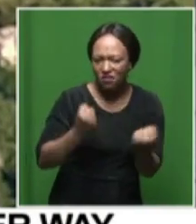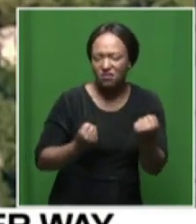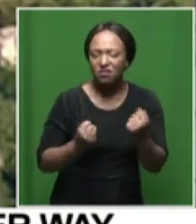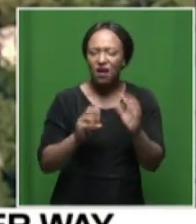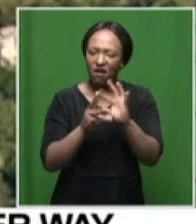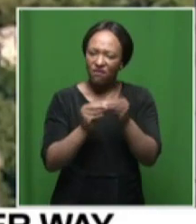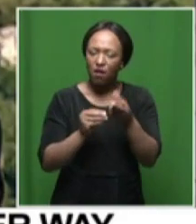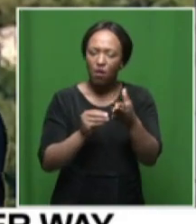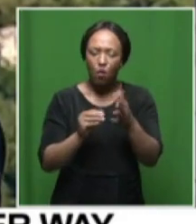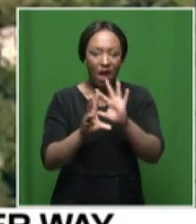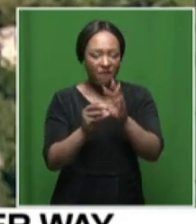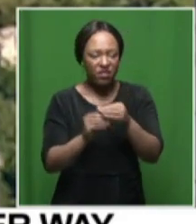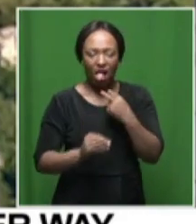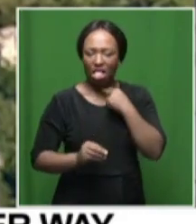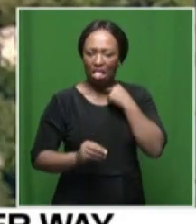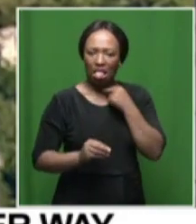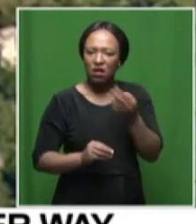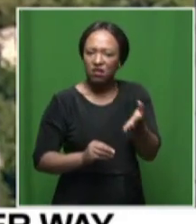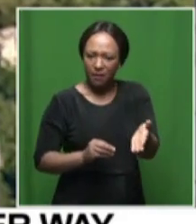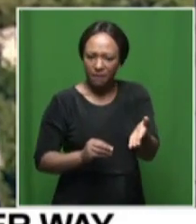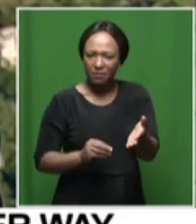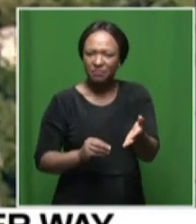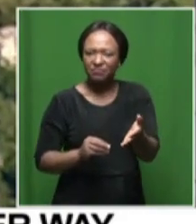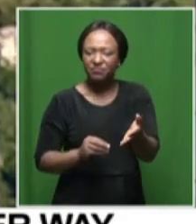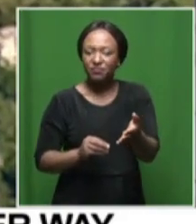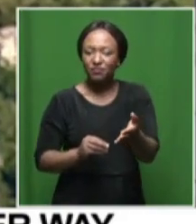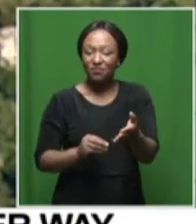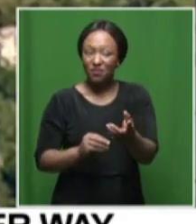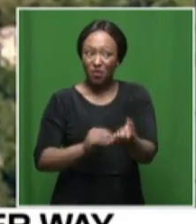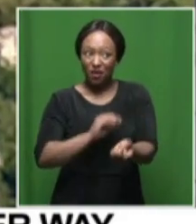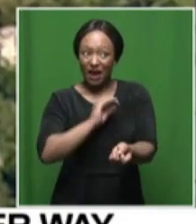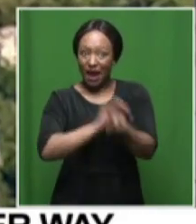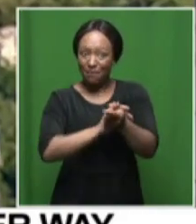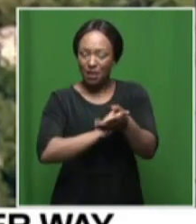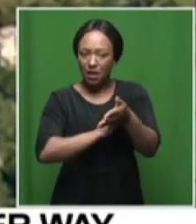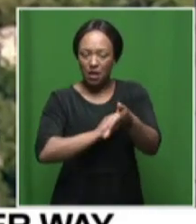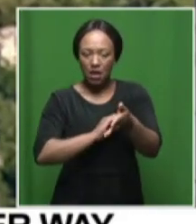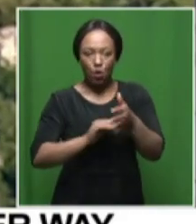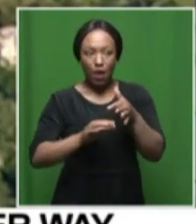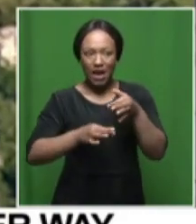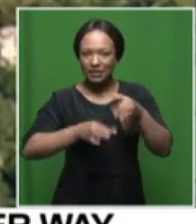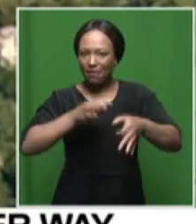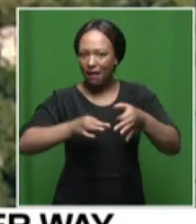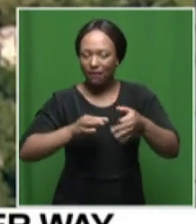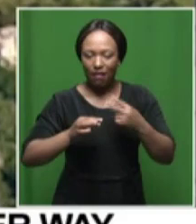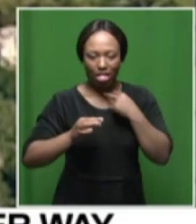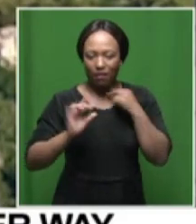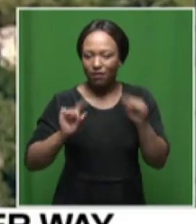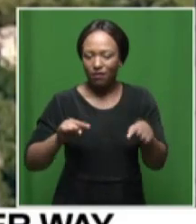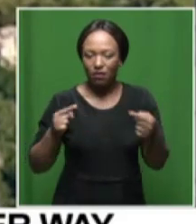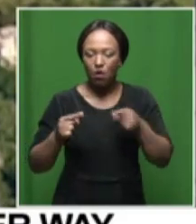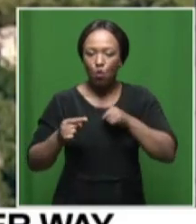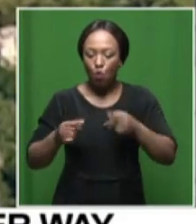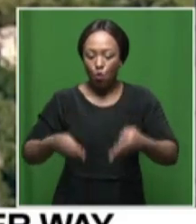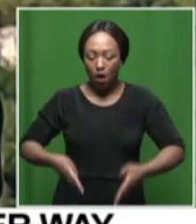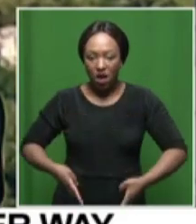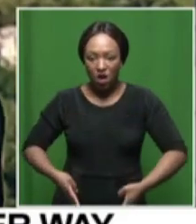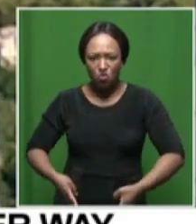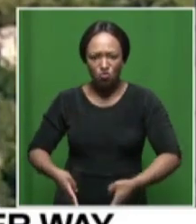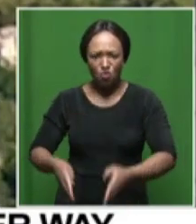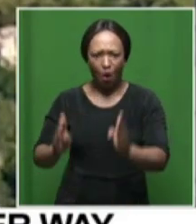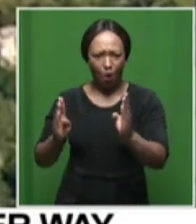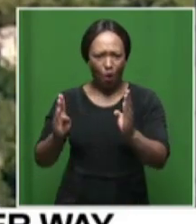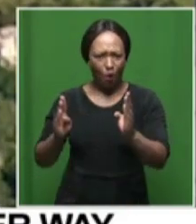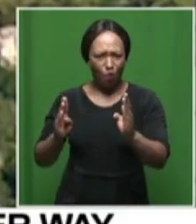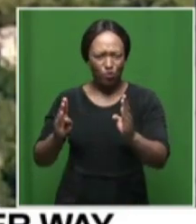and others are stuck because what has happened here is something that is really uh unexplainable because the entire road itself it took a different